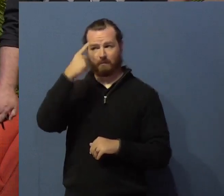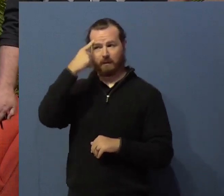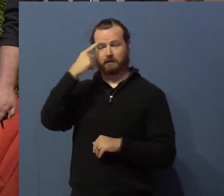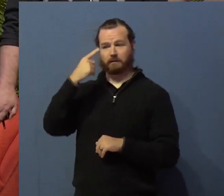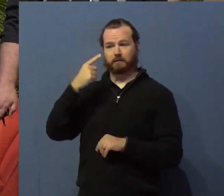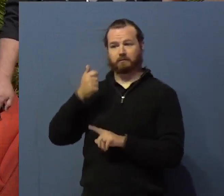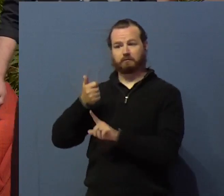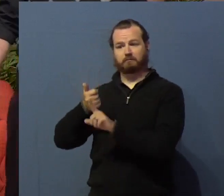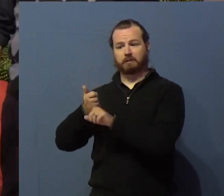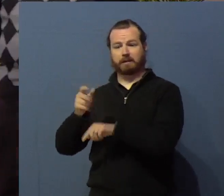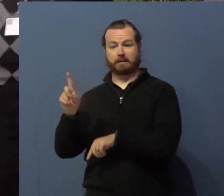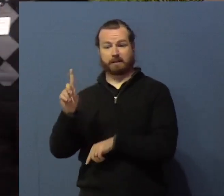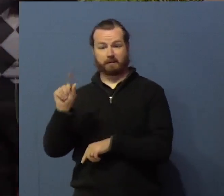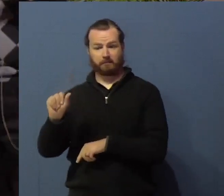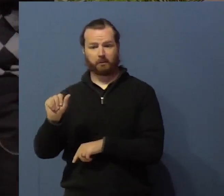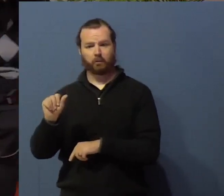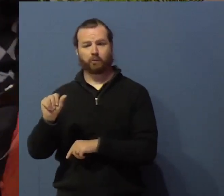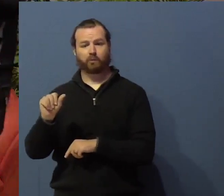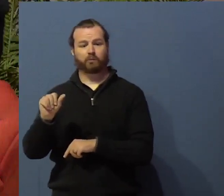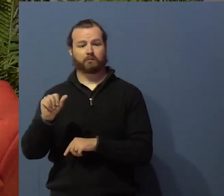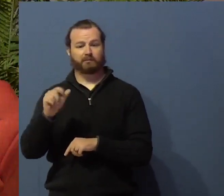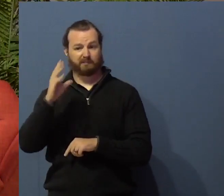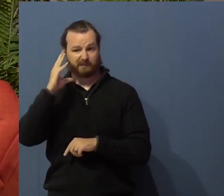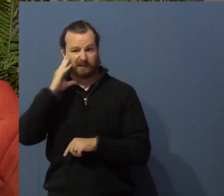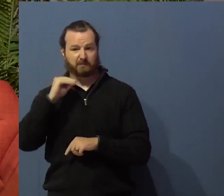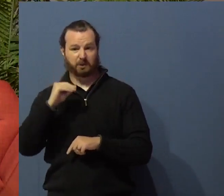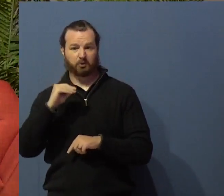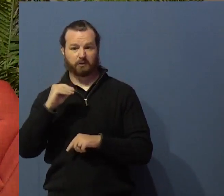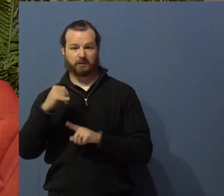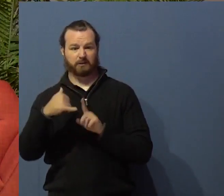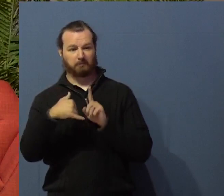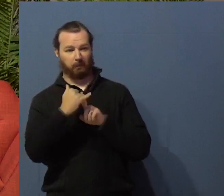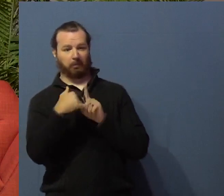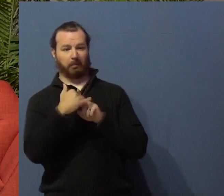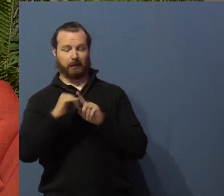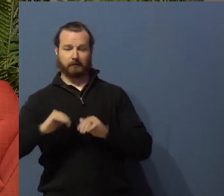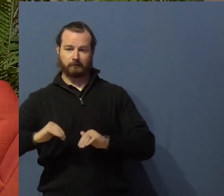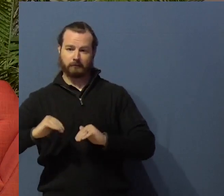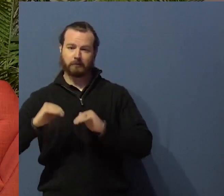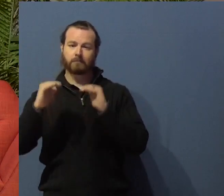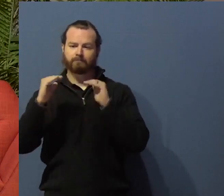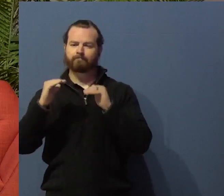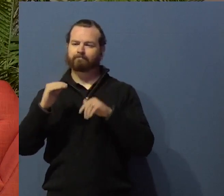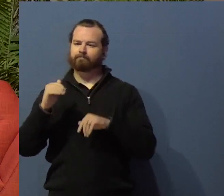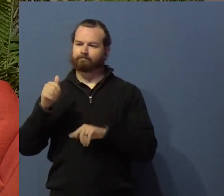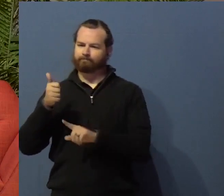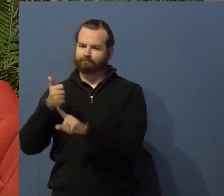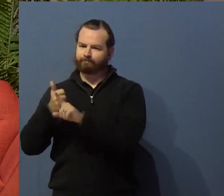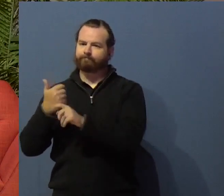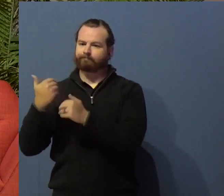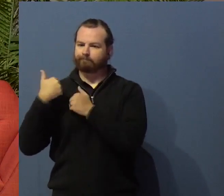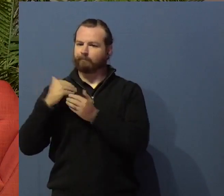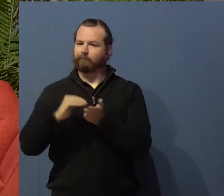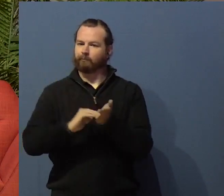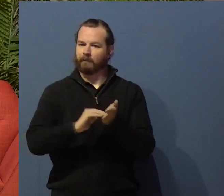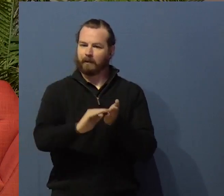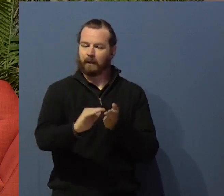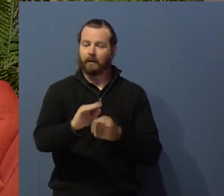to forgive them as well. But we also need to forgive the people who we've always run into in our lives with disabilities who say,